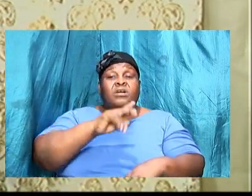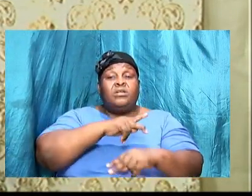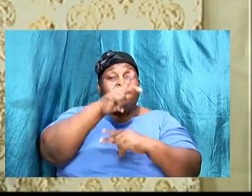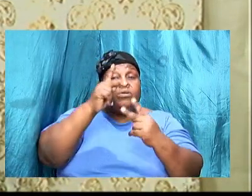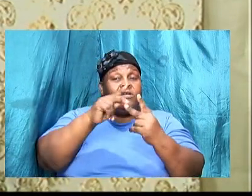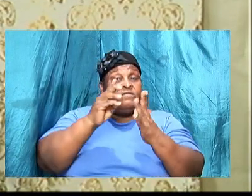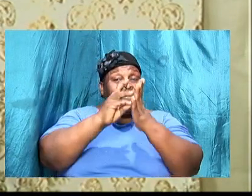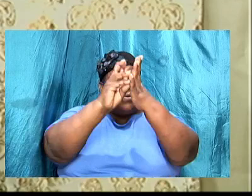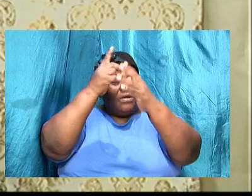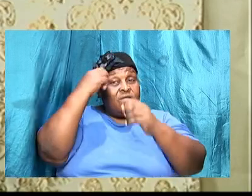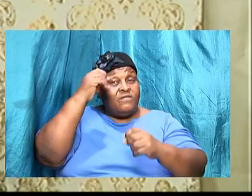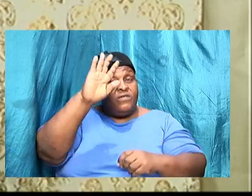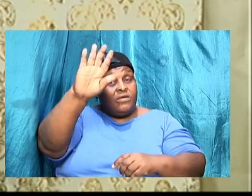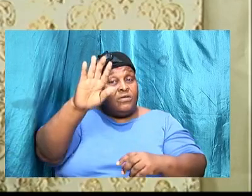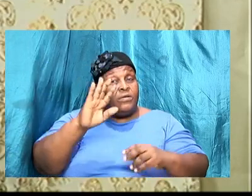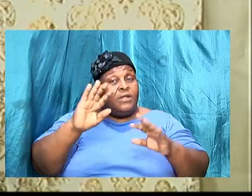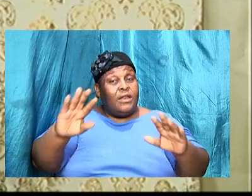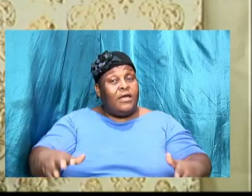you see how it works